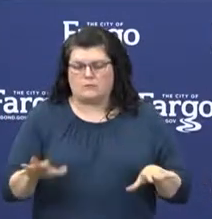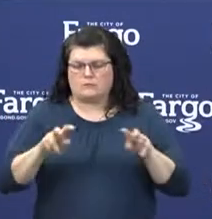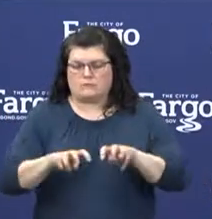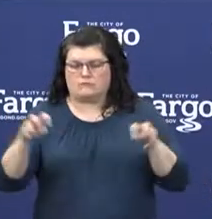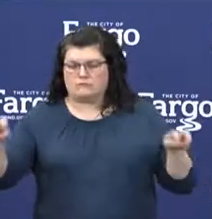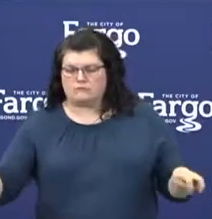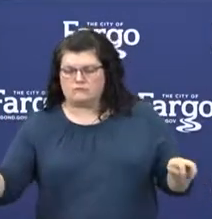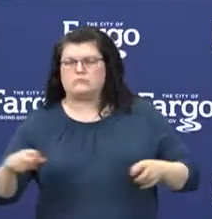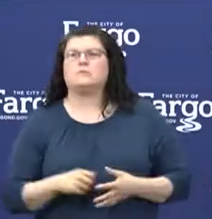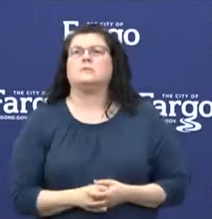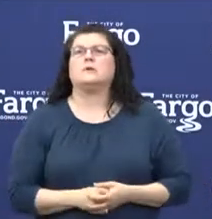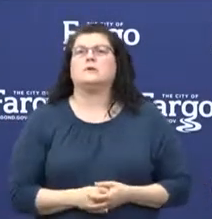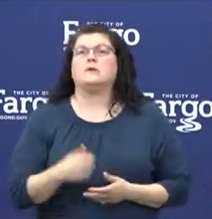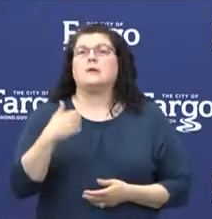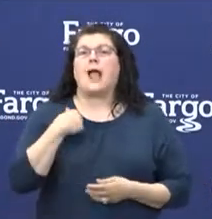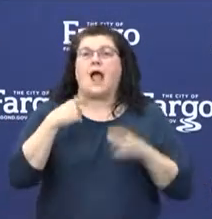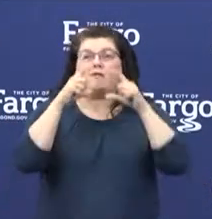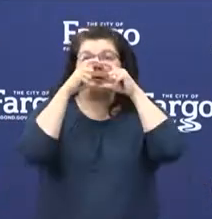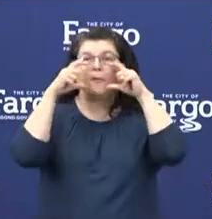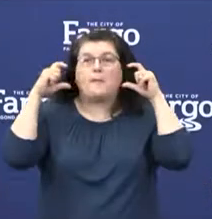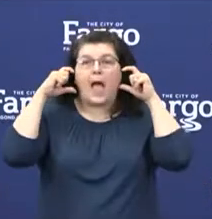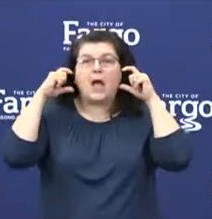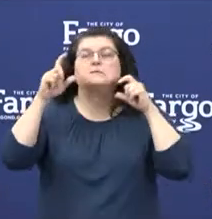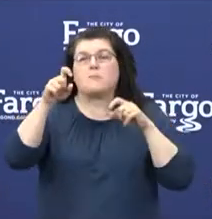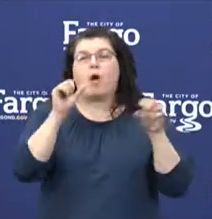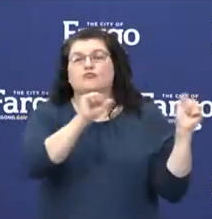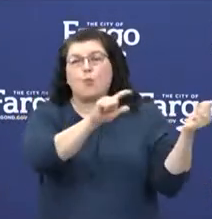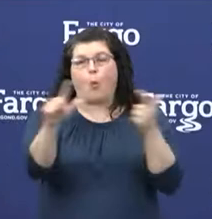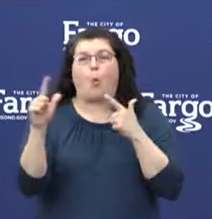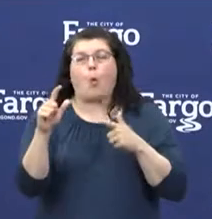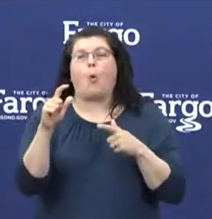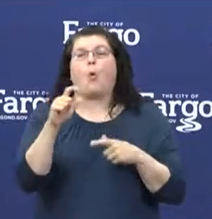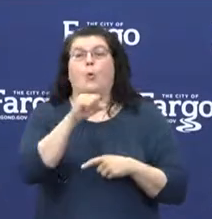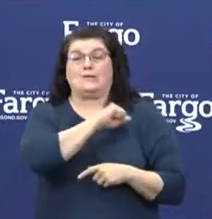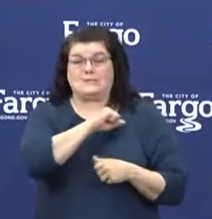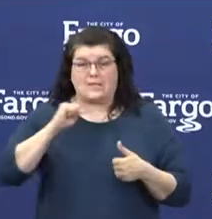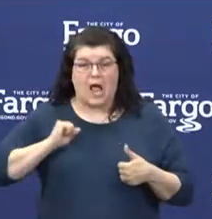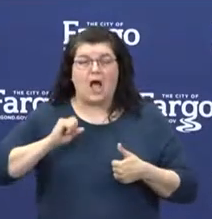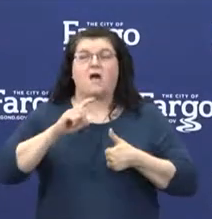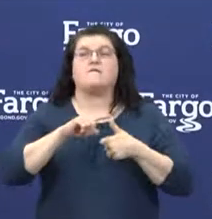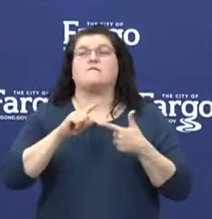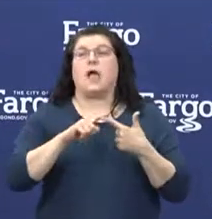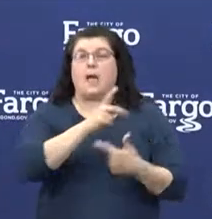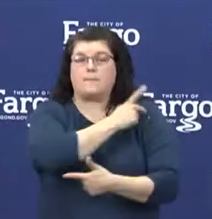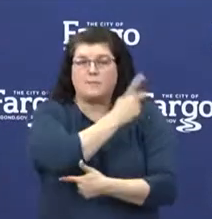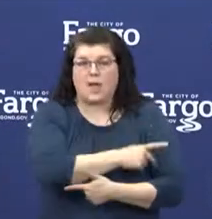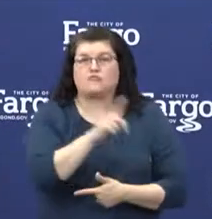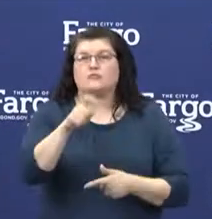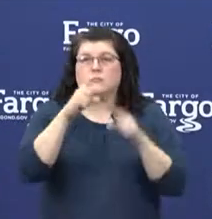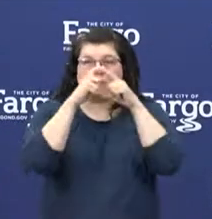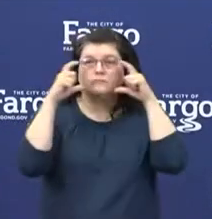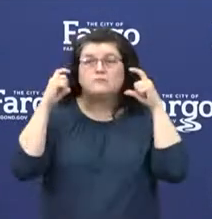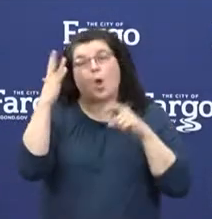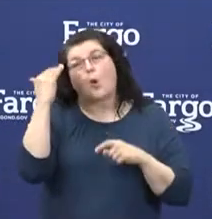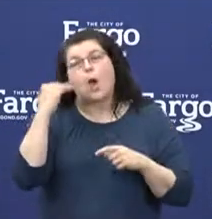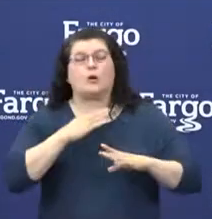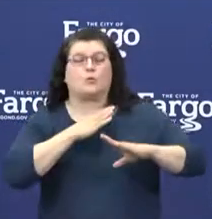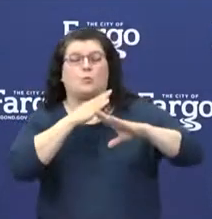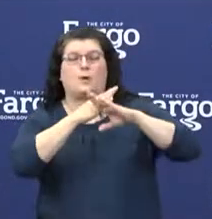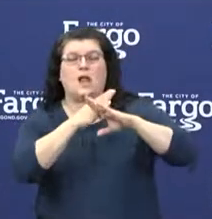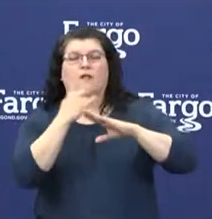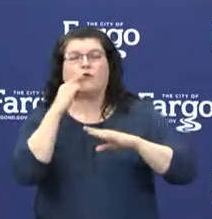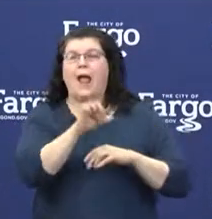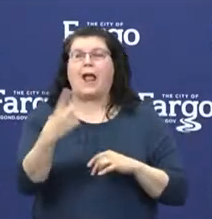Third, have universal masking of our patients and staff, and this is really meant to, again, protect our patients from asymptomatic